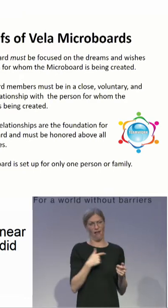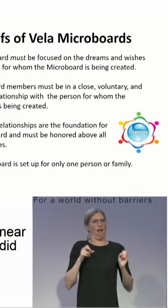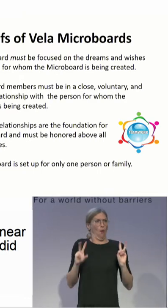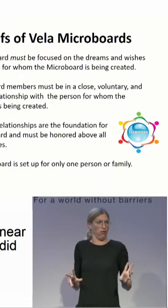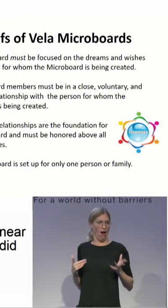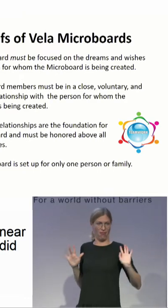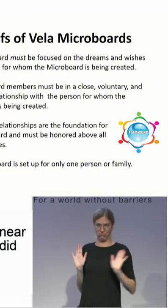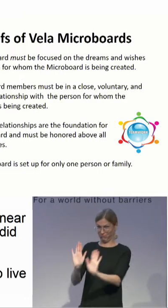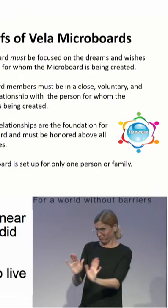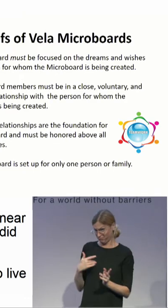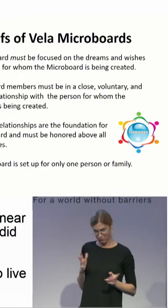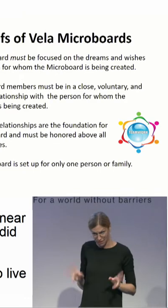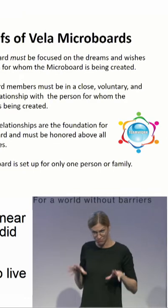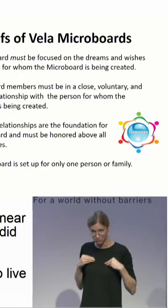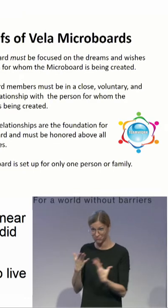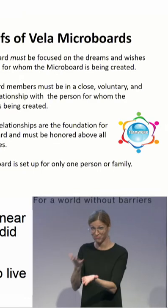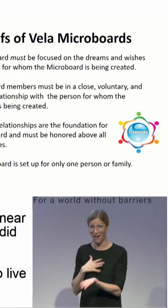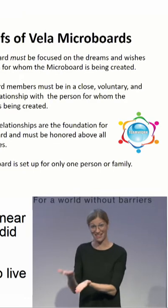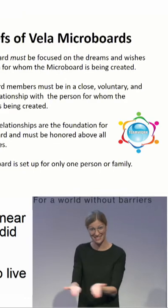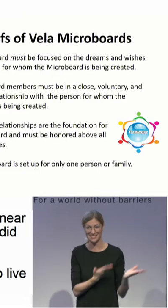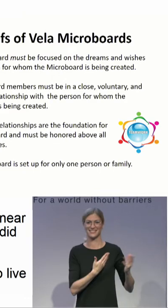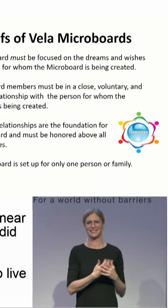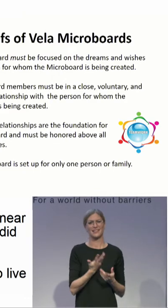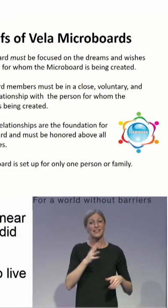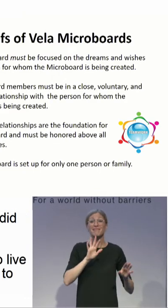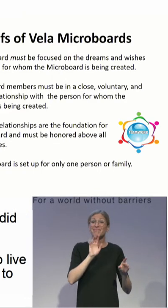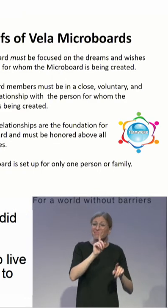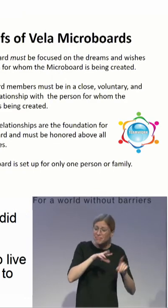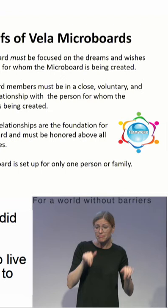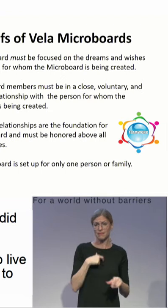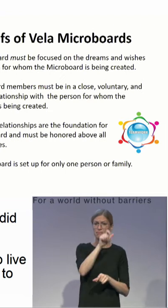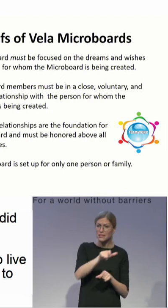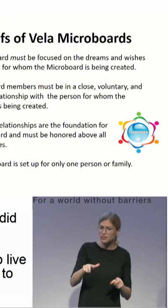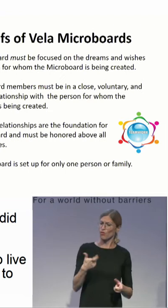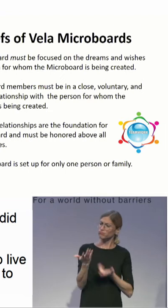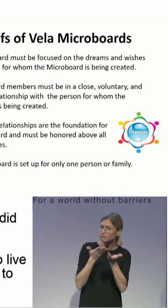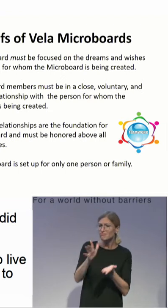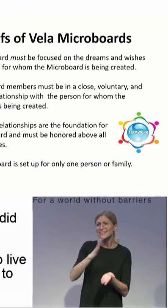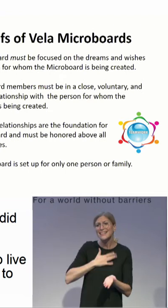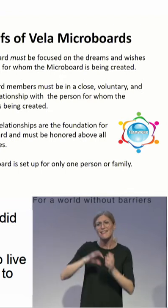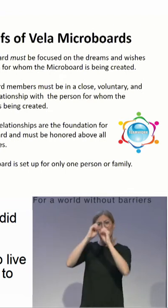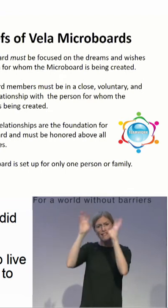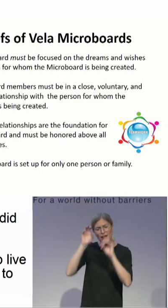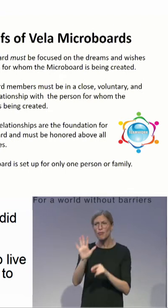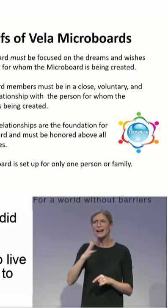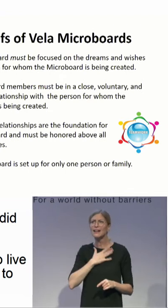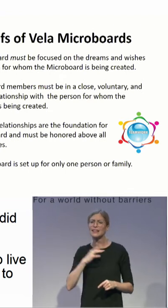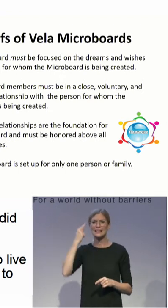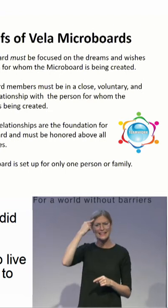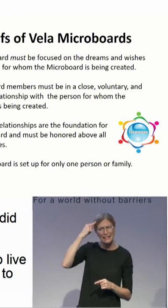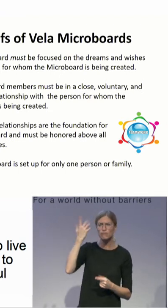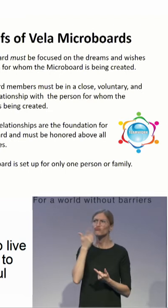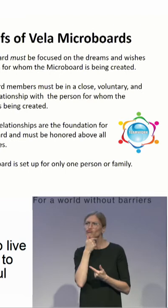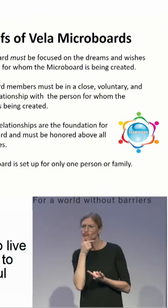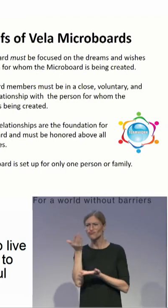ones, but there's a lot more important stuff that we really work on with people. And the members are in voluntary and close reciprocal relationships. So this isn't volunteer work,